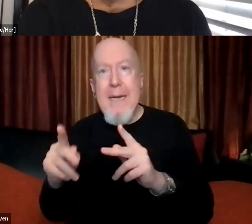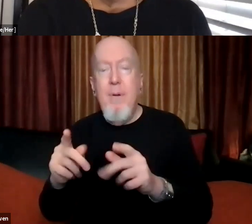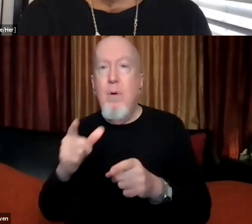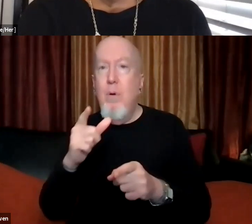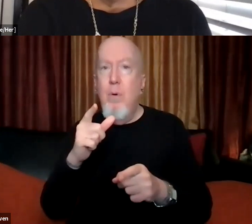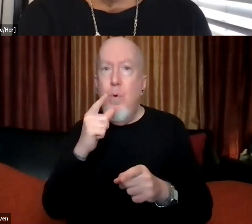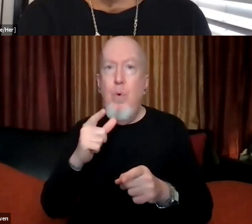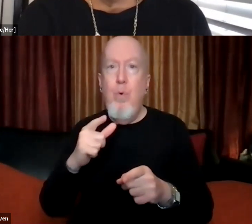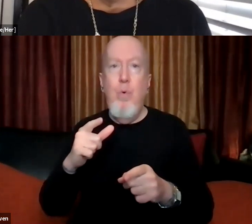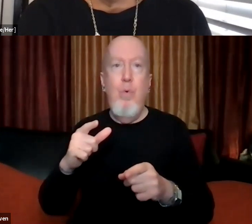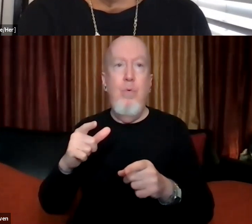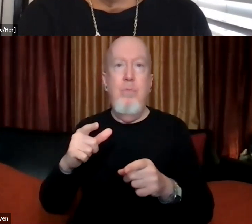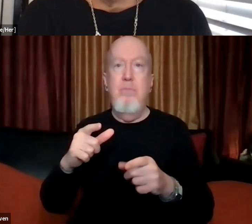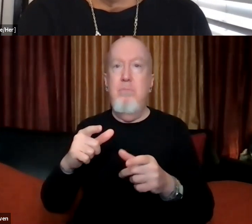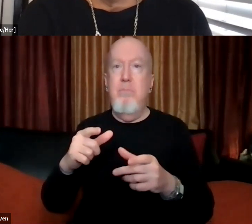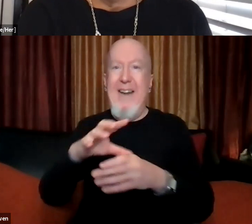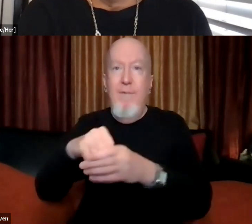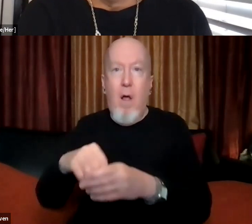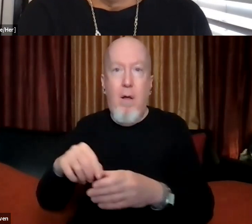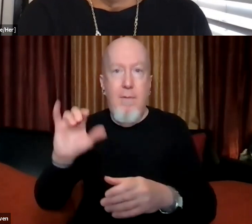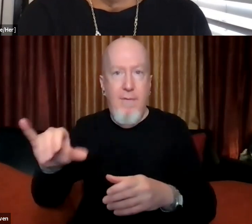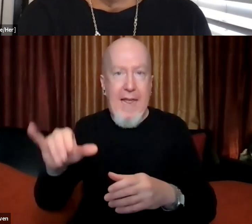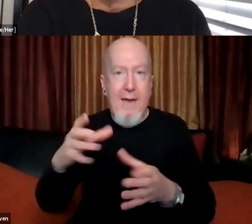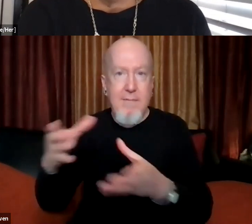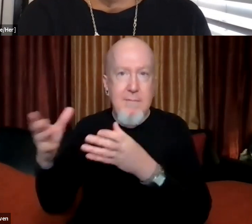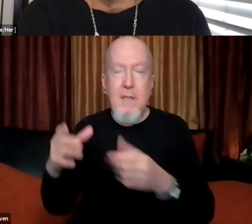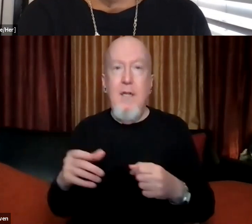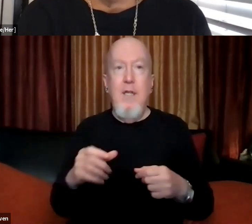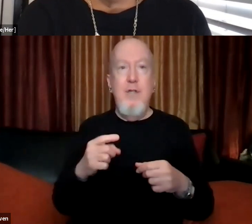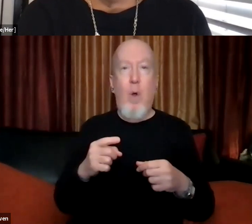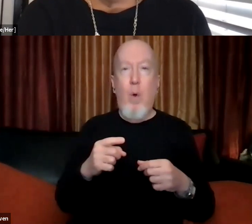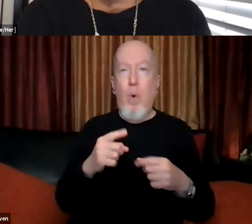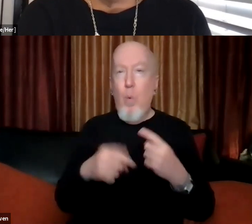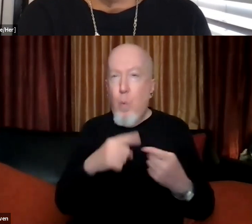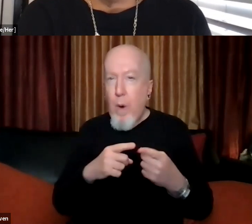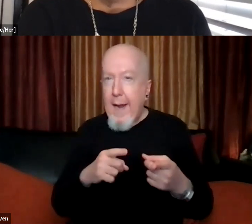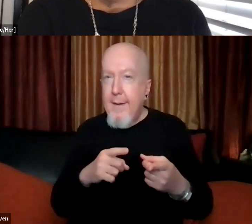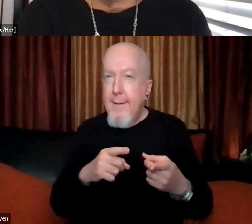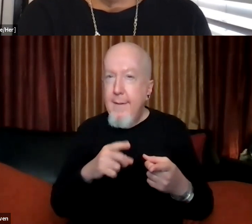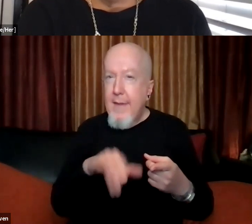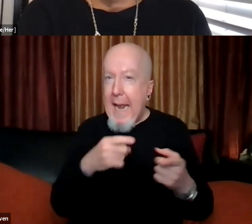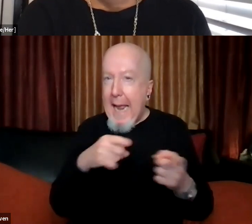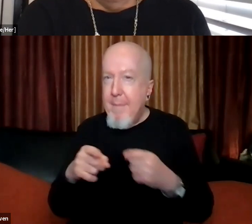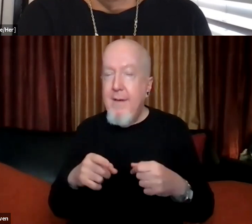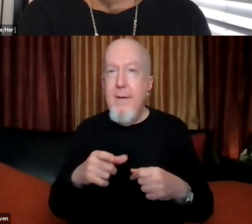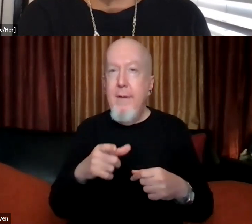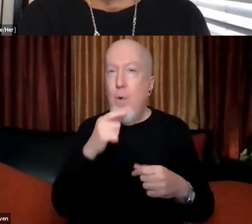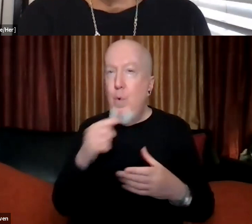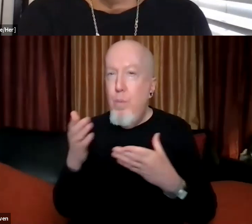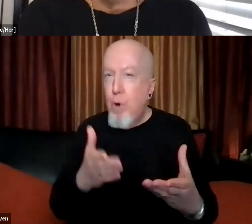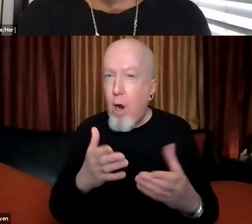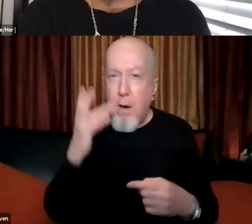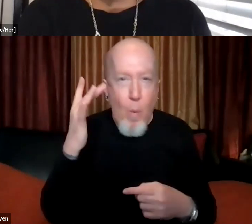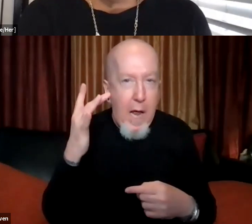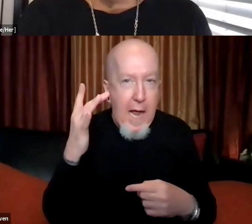of questions that are right to ask about, you know, when is this being brought into the fore and why and by whom, and once we know the answers to those